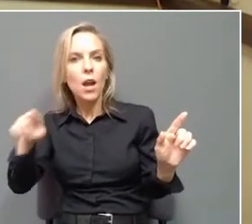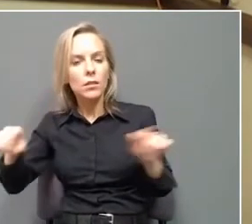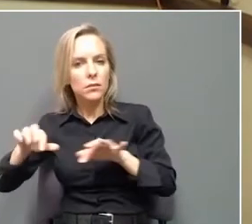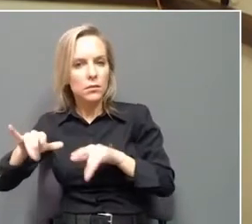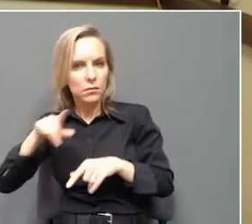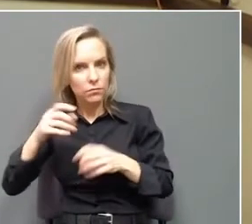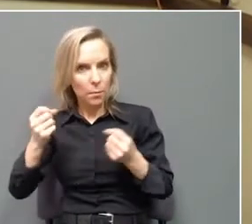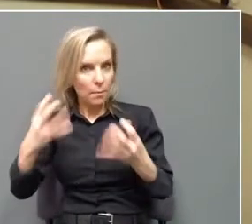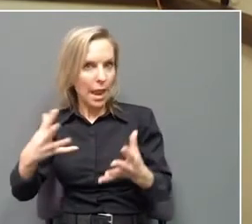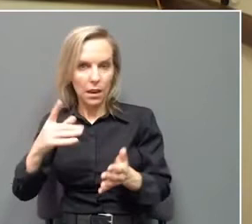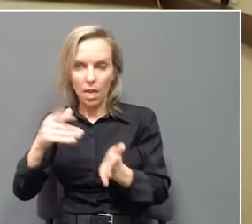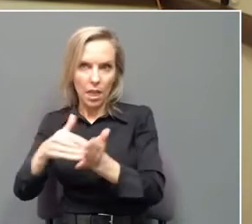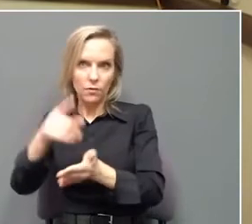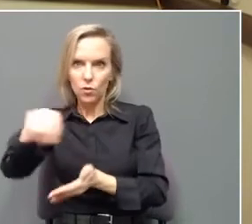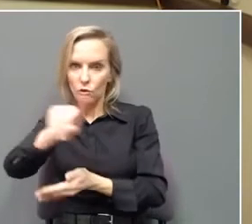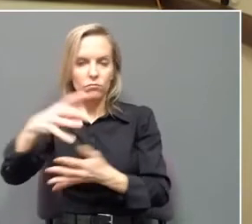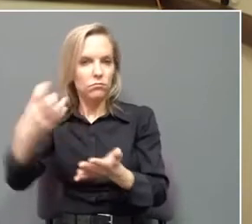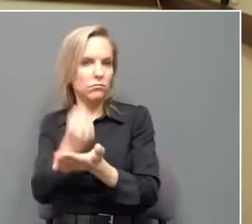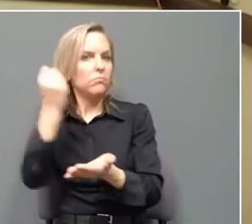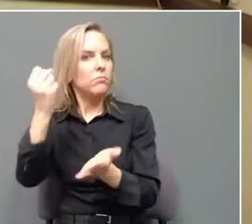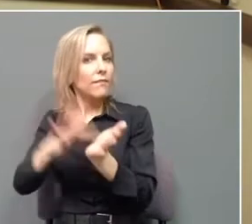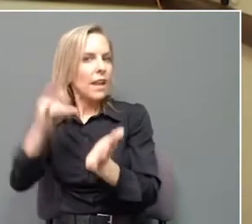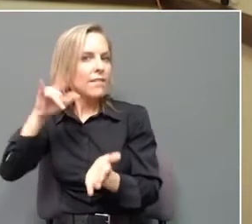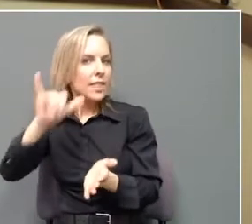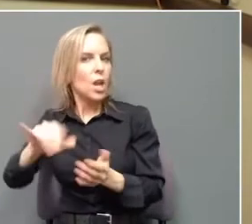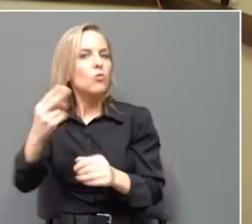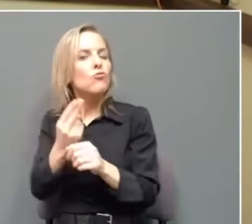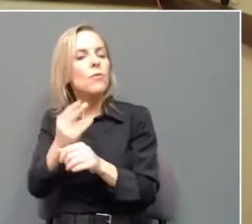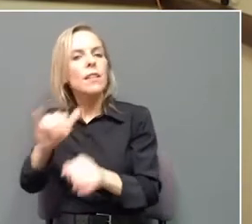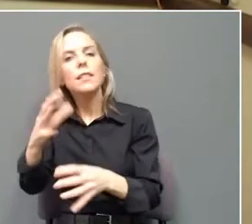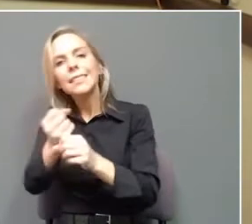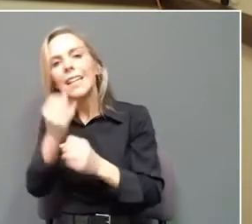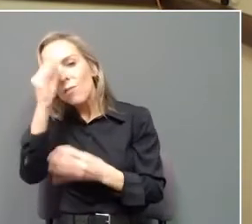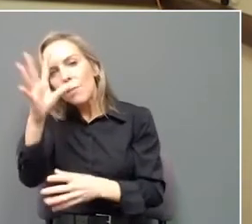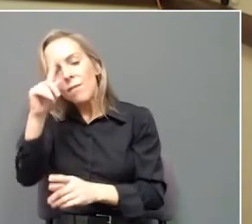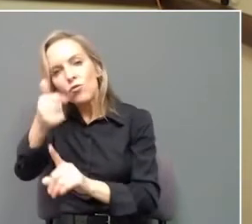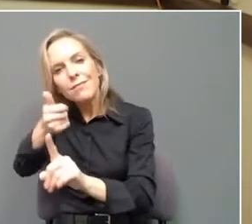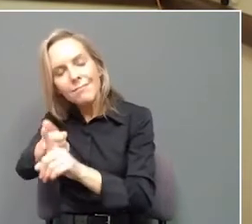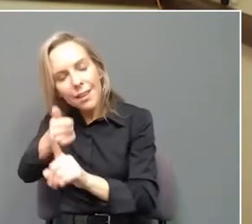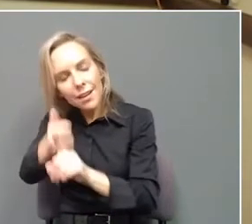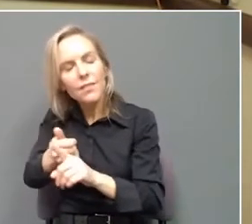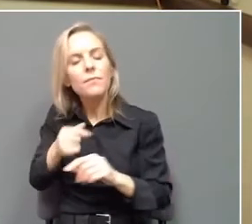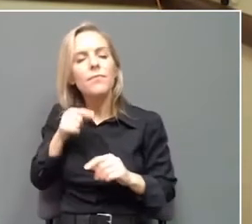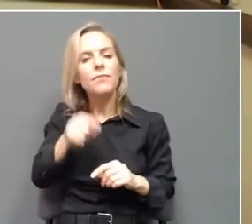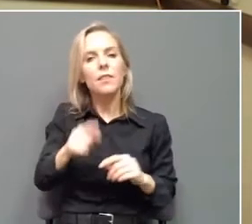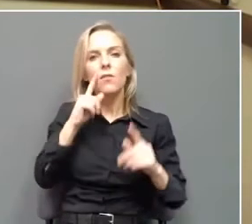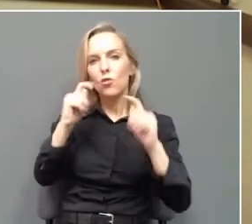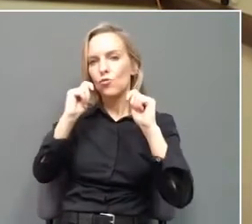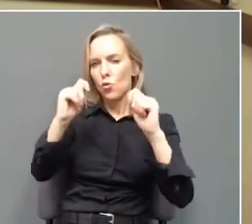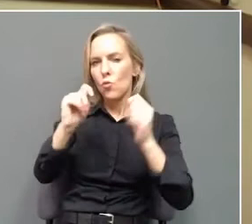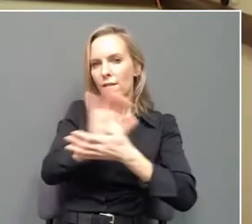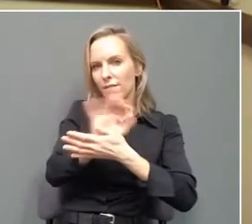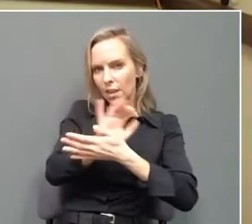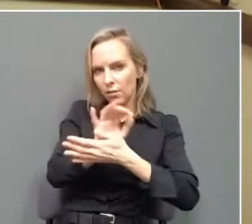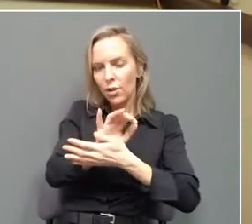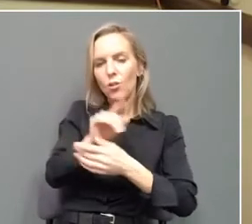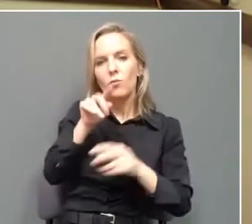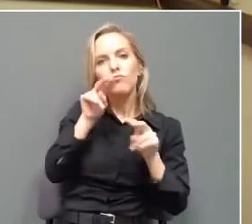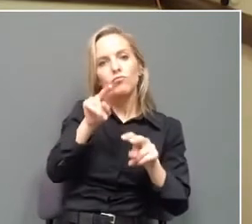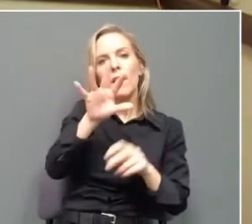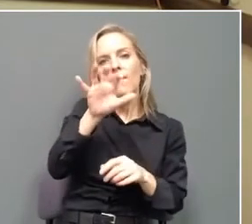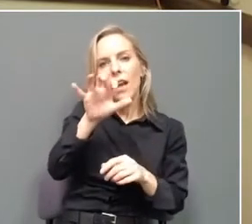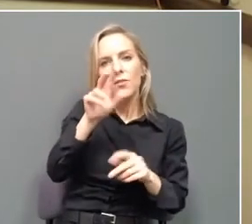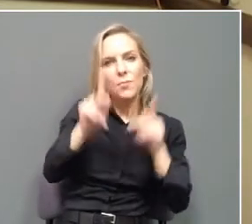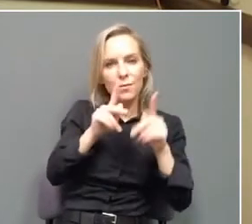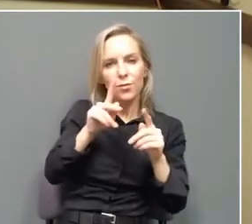that and use it for to get information for yourself. And our tutorial videos had 500 views. So please know that